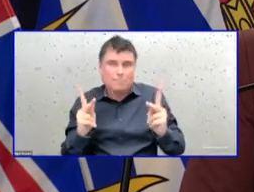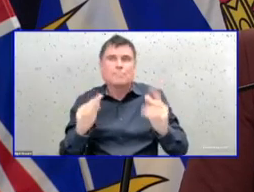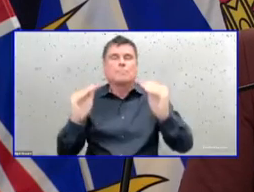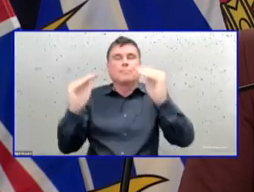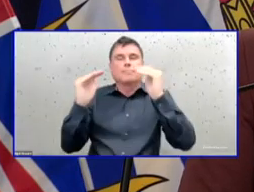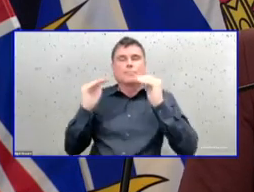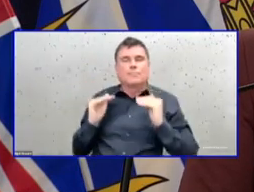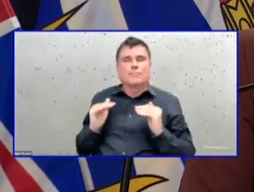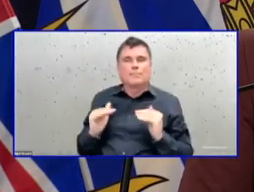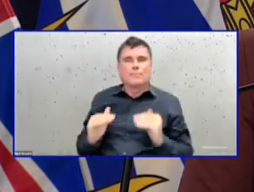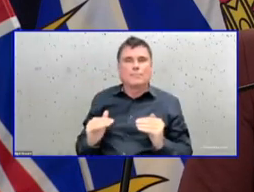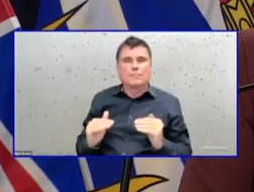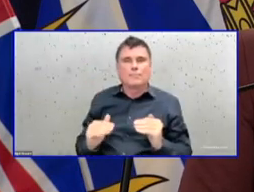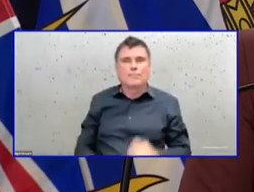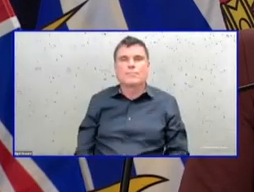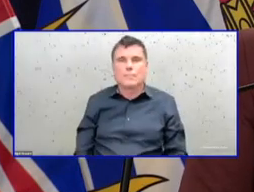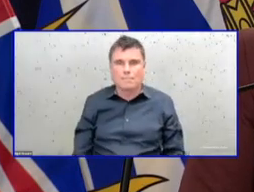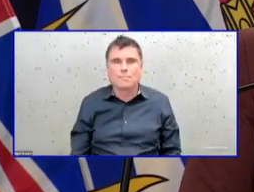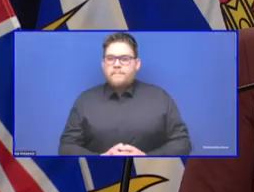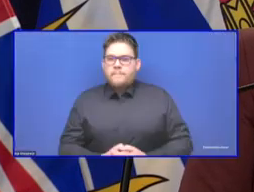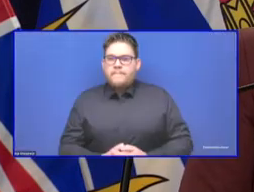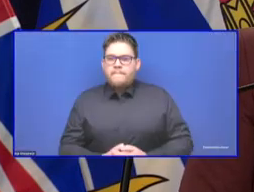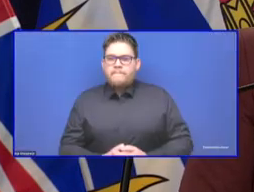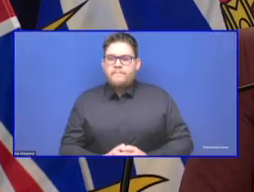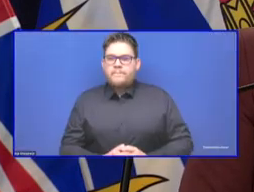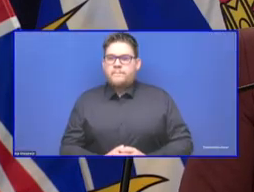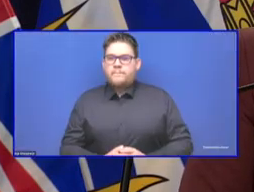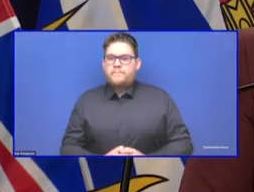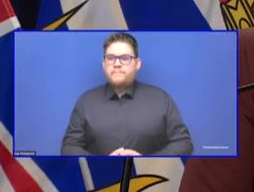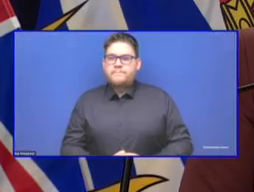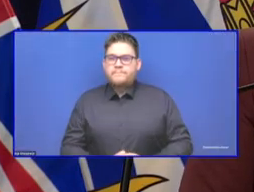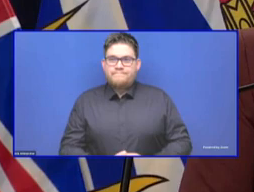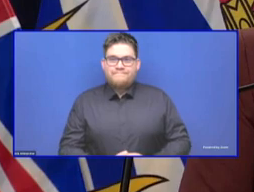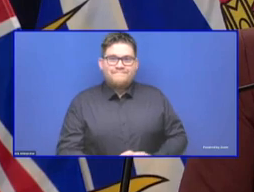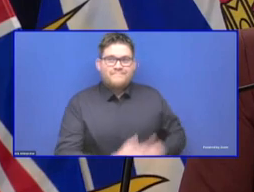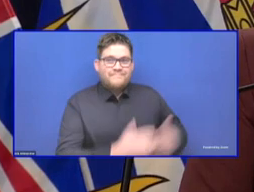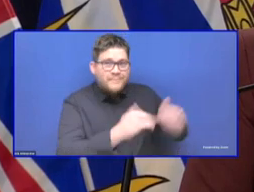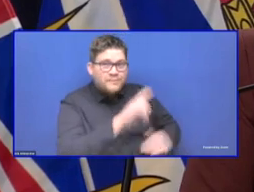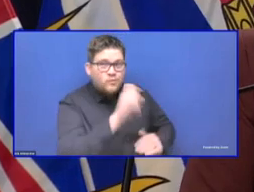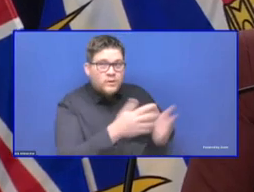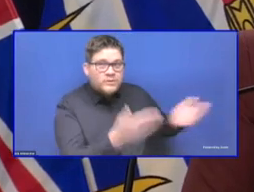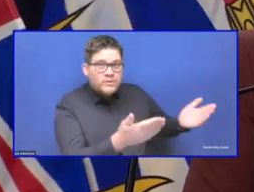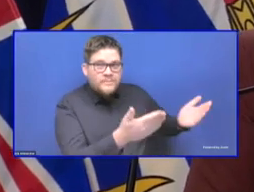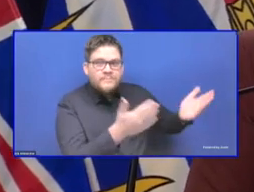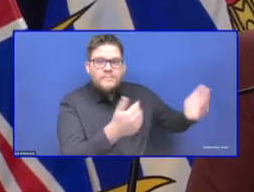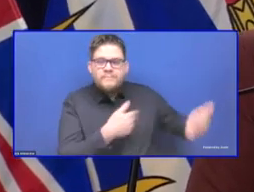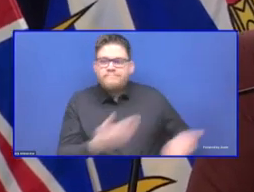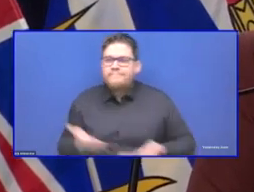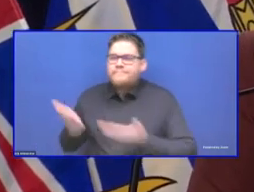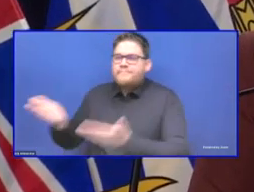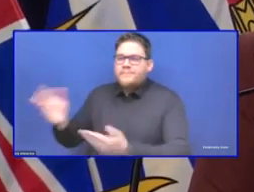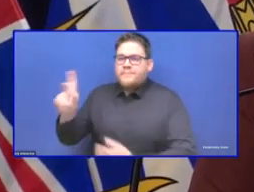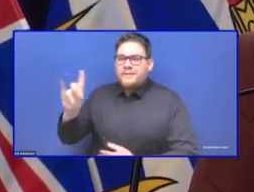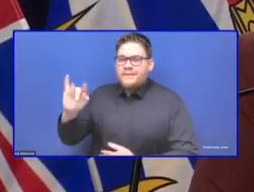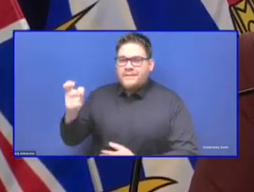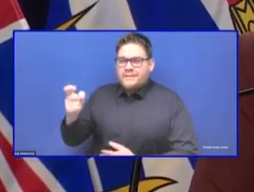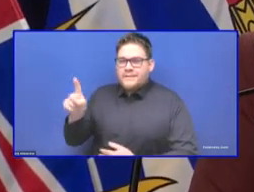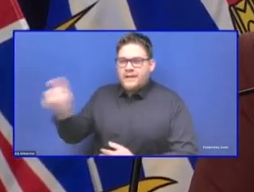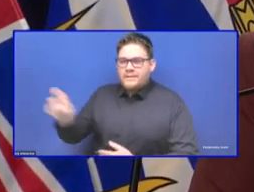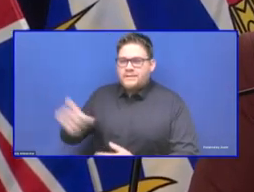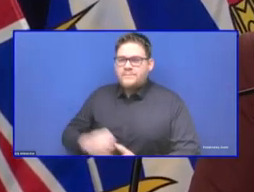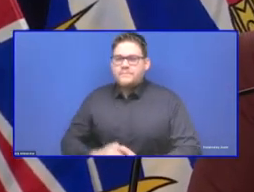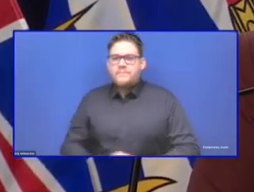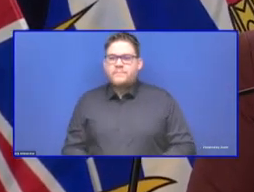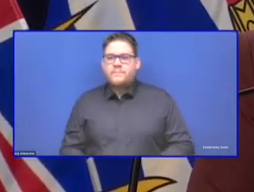Thank you. This is a question for Minister Dix. I would like to know with Ontario and Quebec about faith on